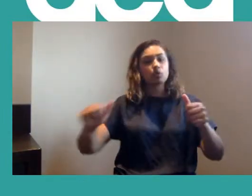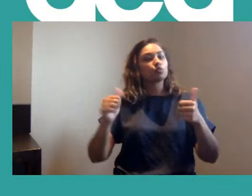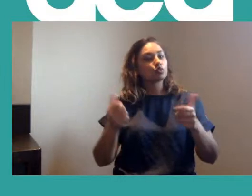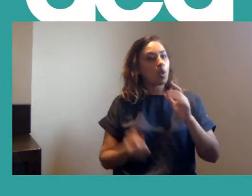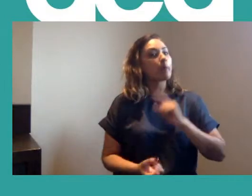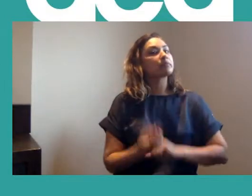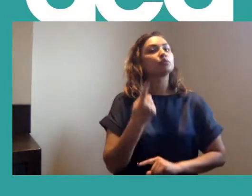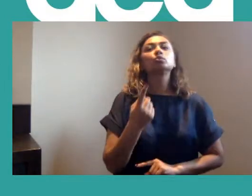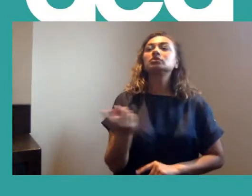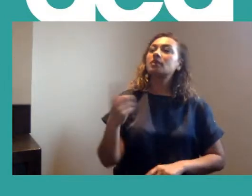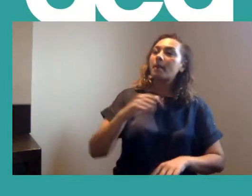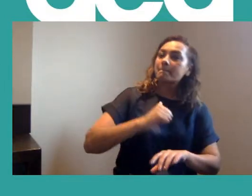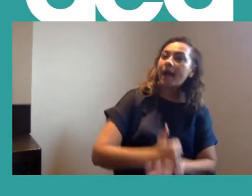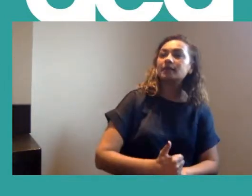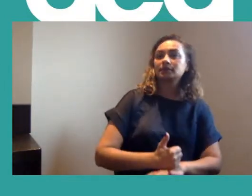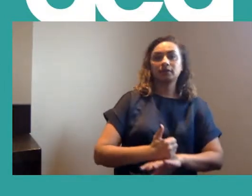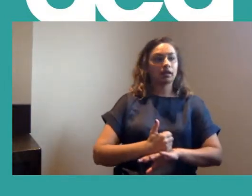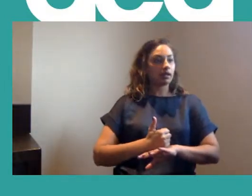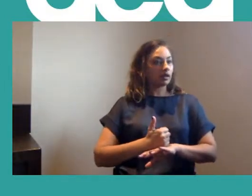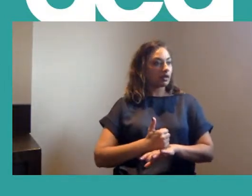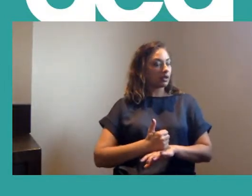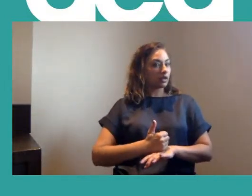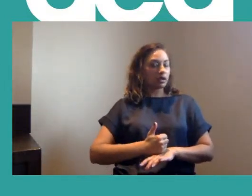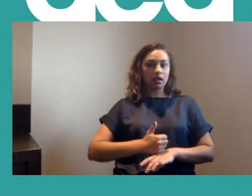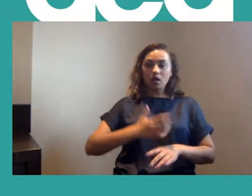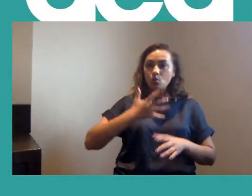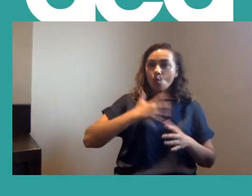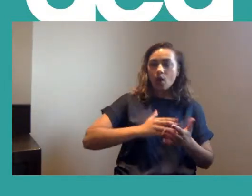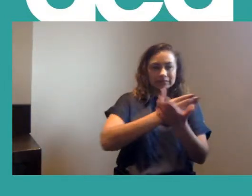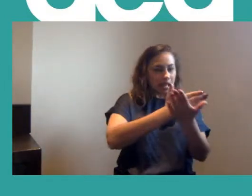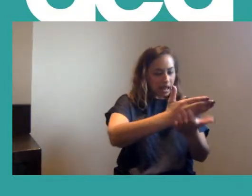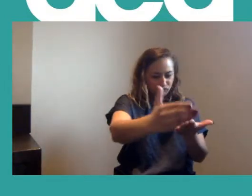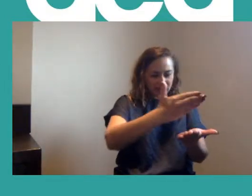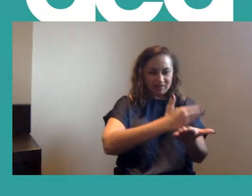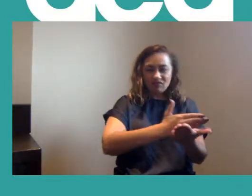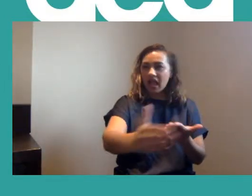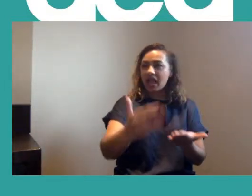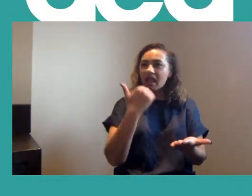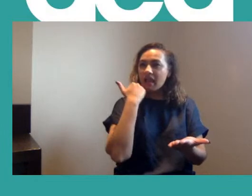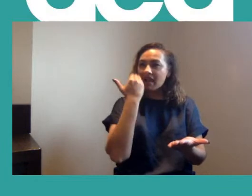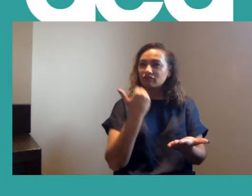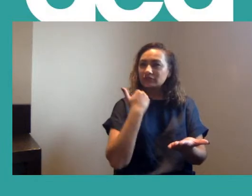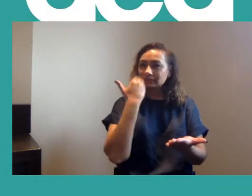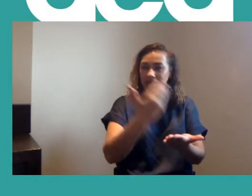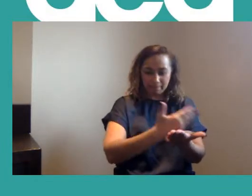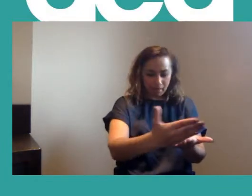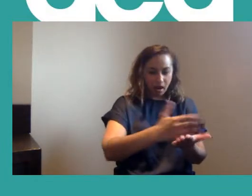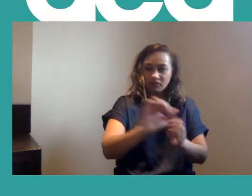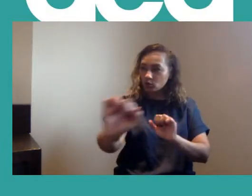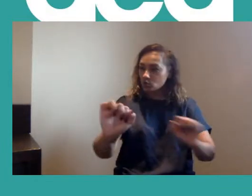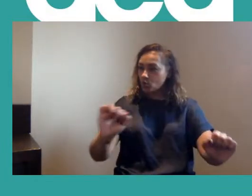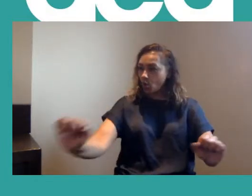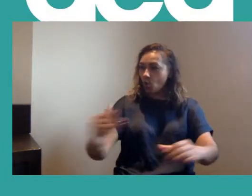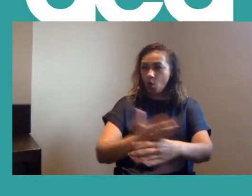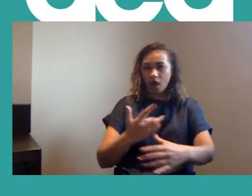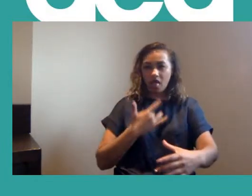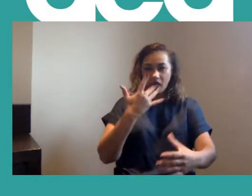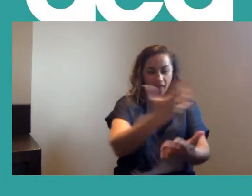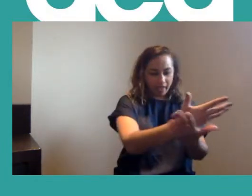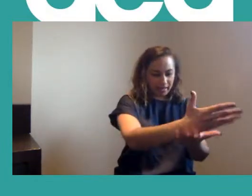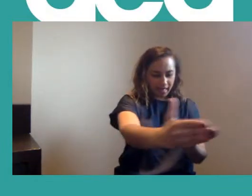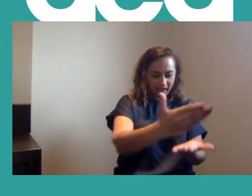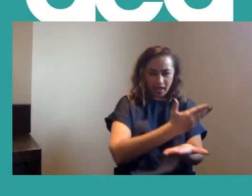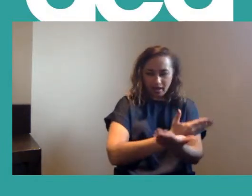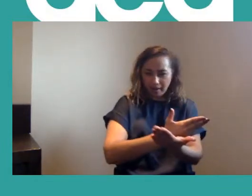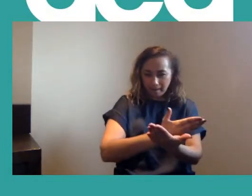get back to basics, actually, to strip away a lot of the day to day aspects of your working lives and